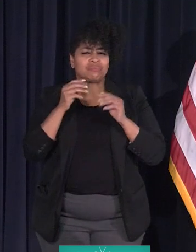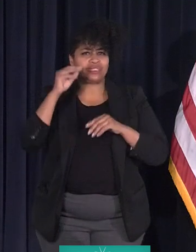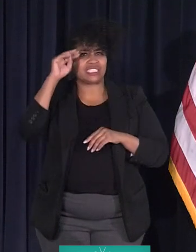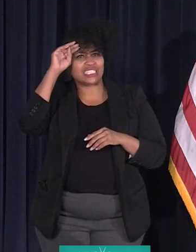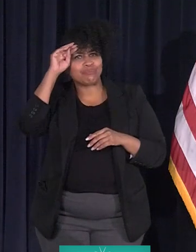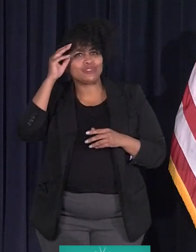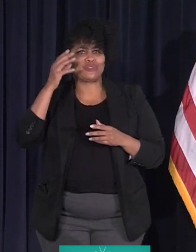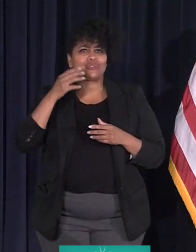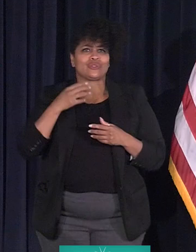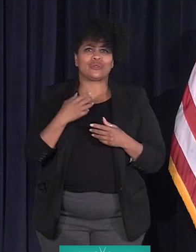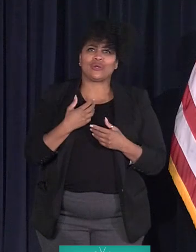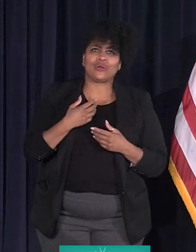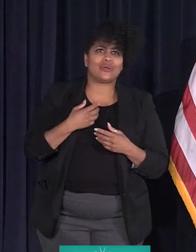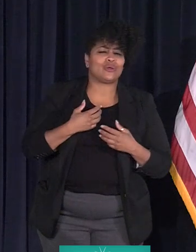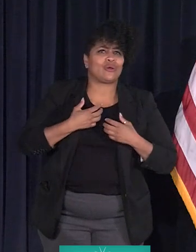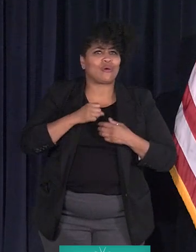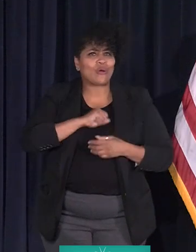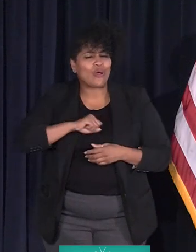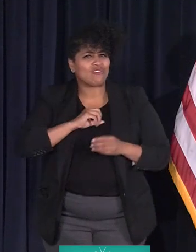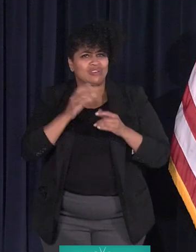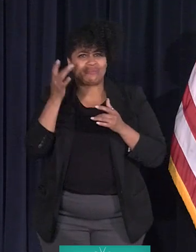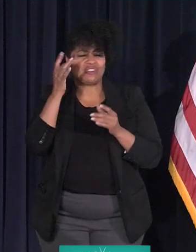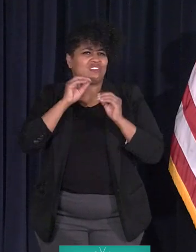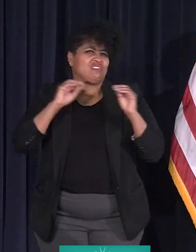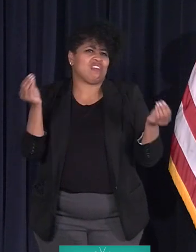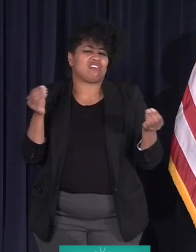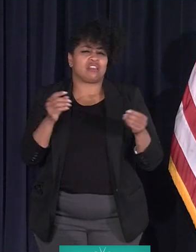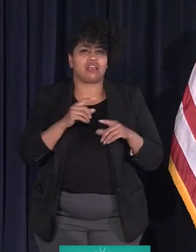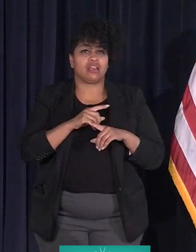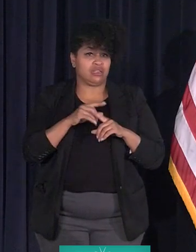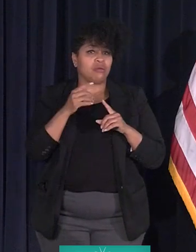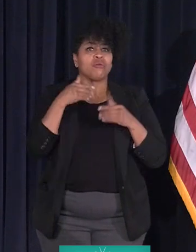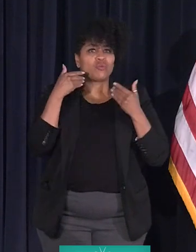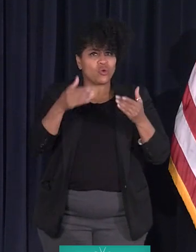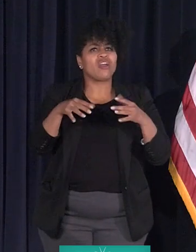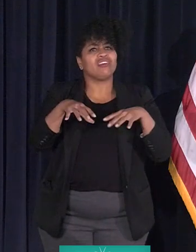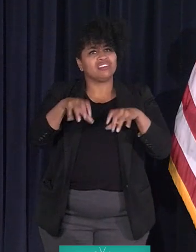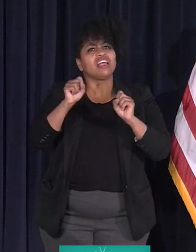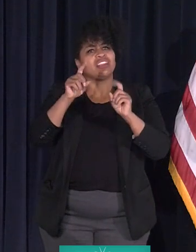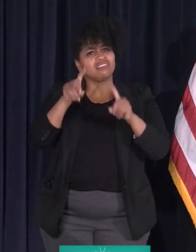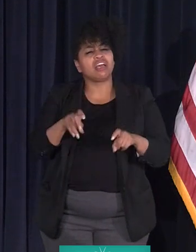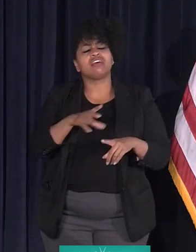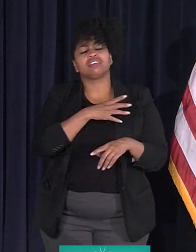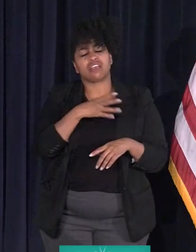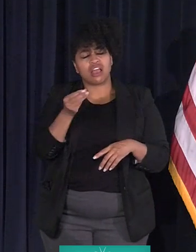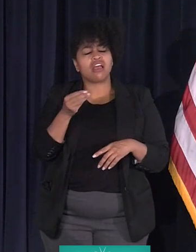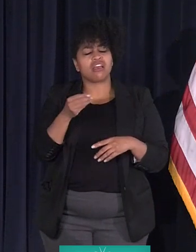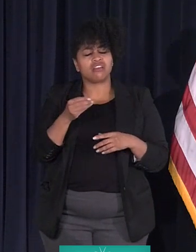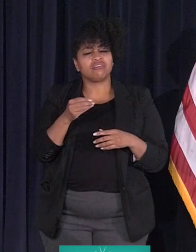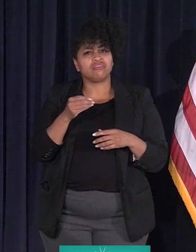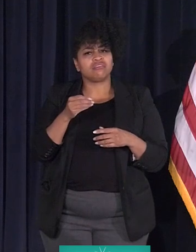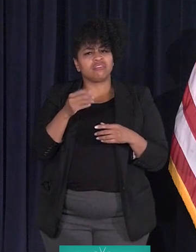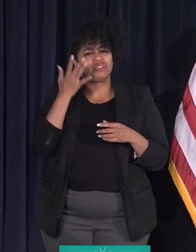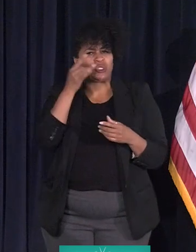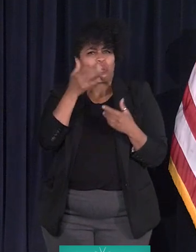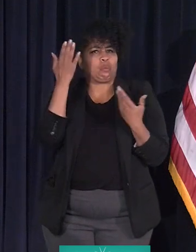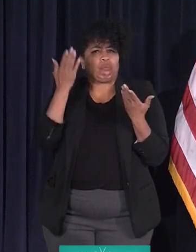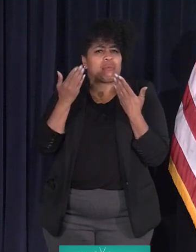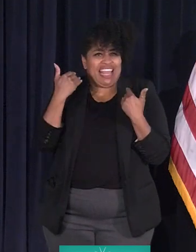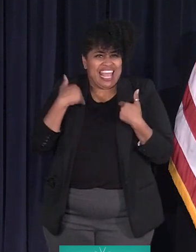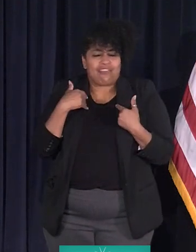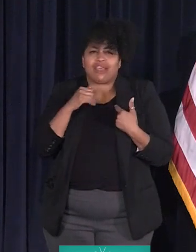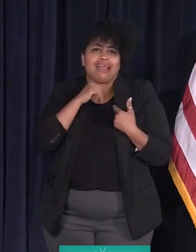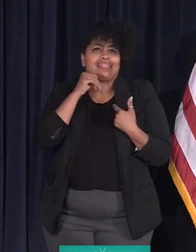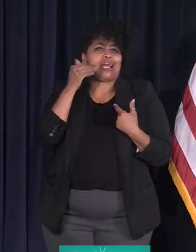Be sure and your family and those around you can be protected if it turns out you do happen to be